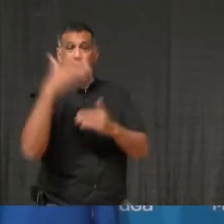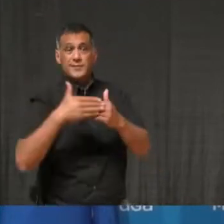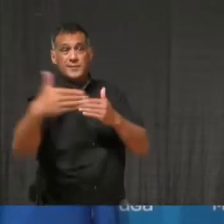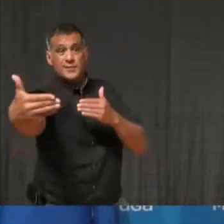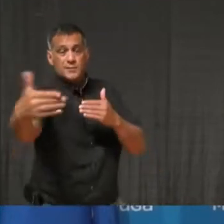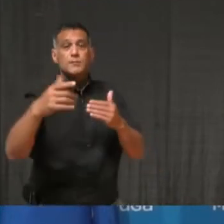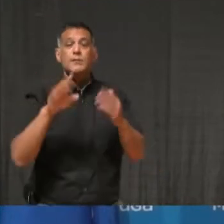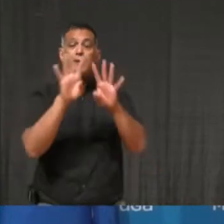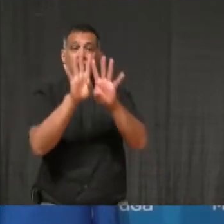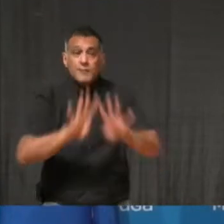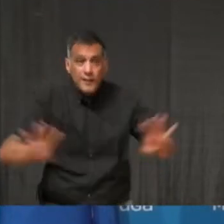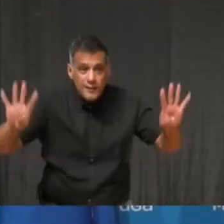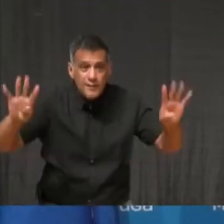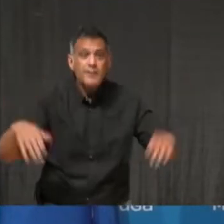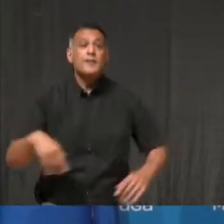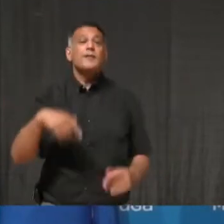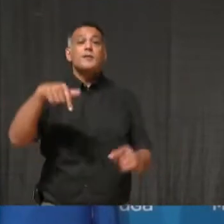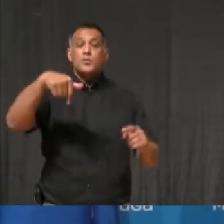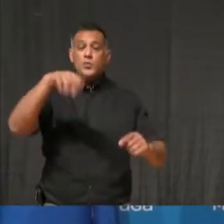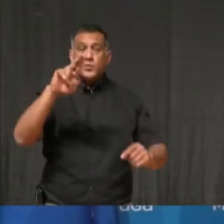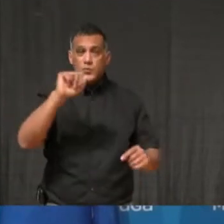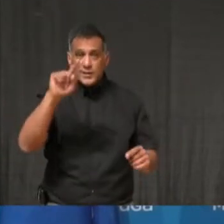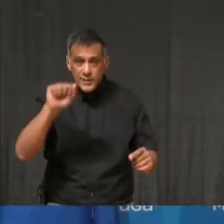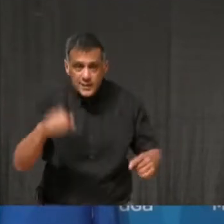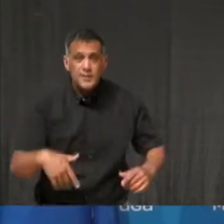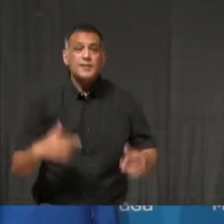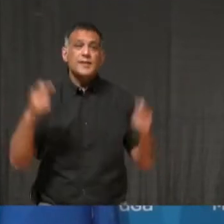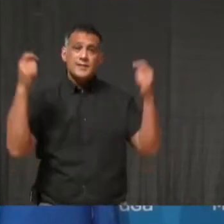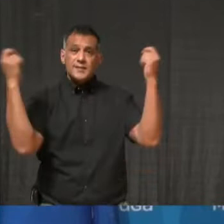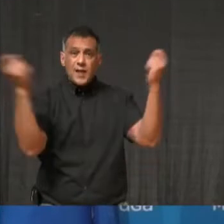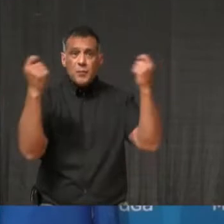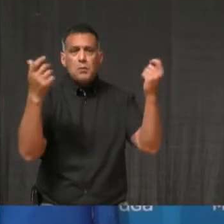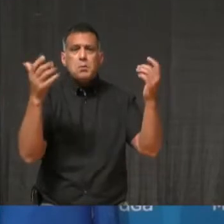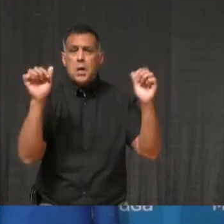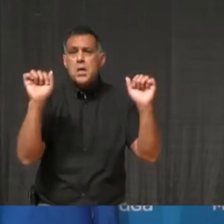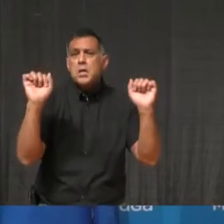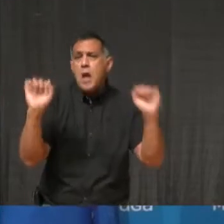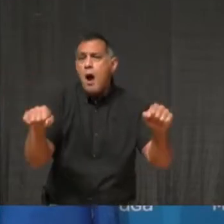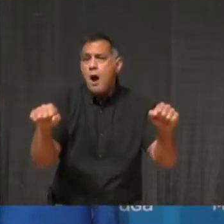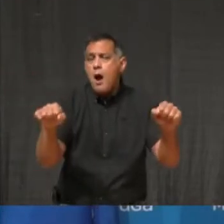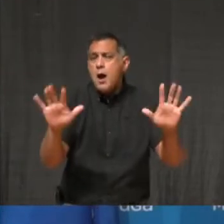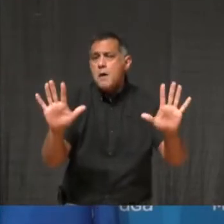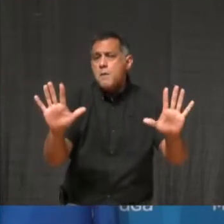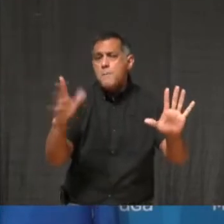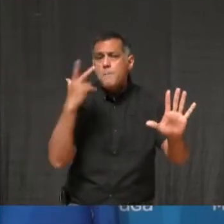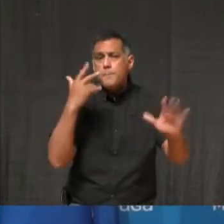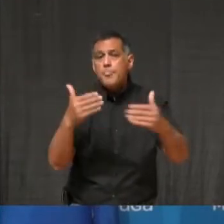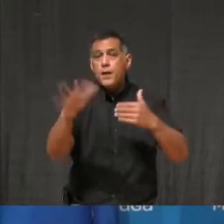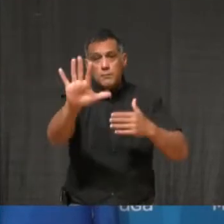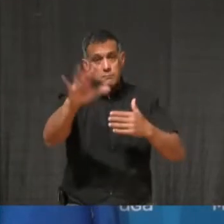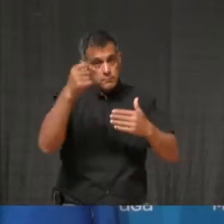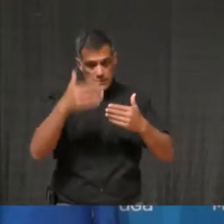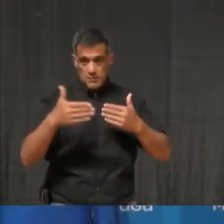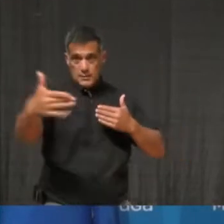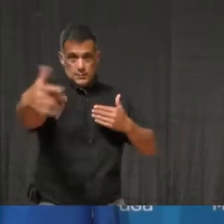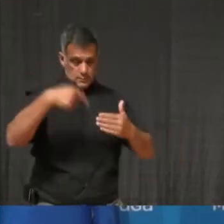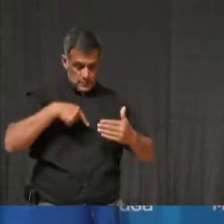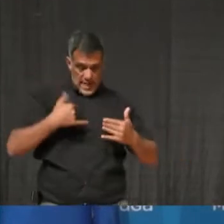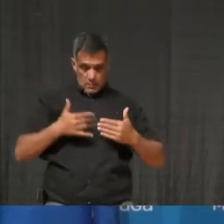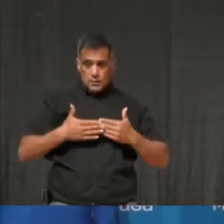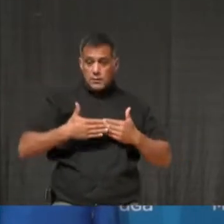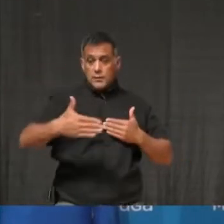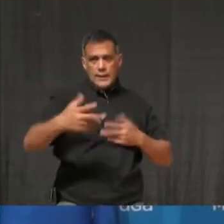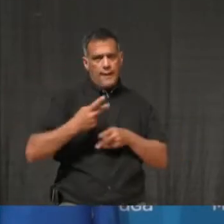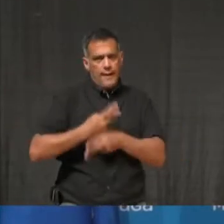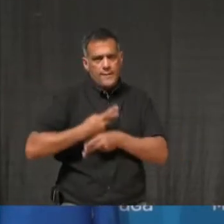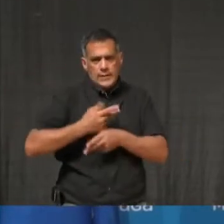city's small business community and, in particular, our restaurants, bars and gym owners. I have heard from many of